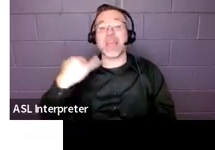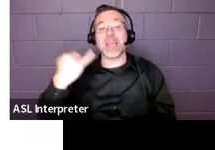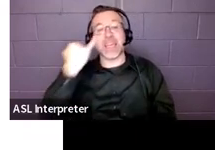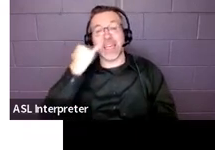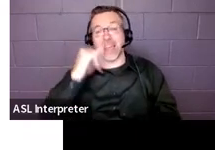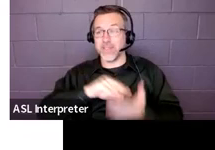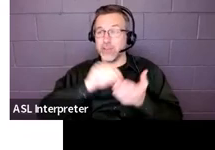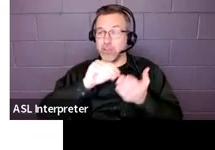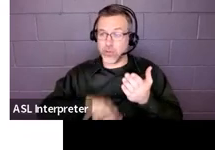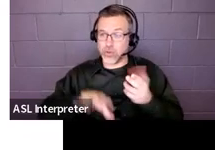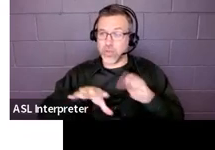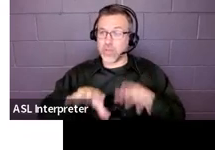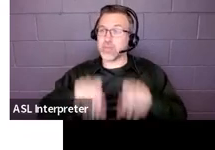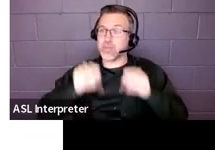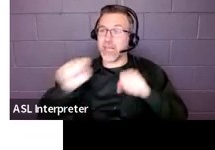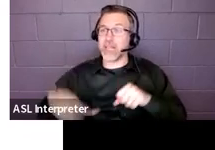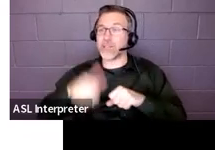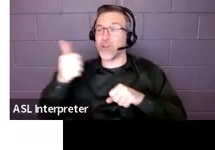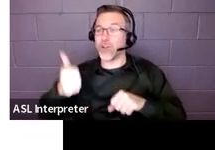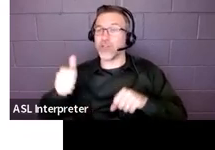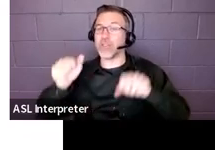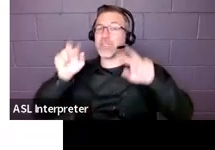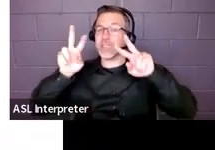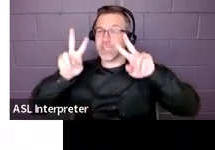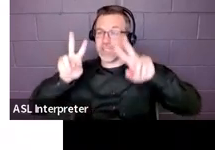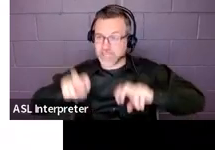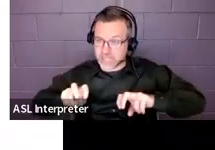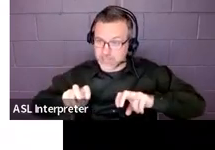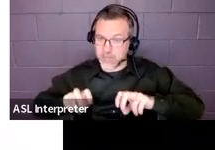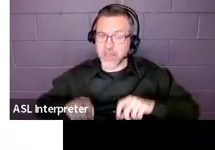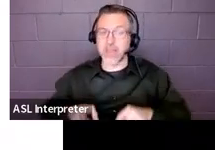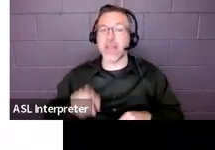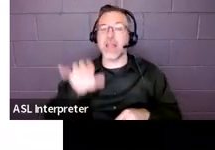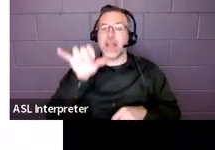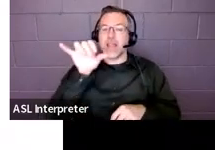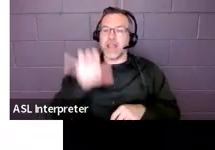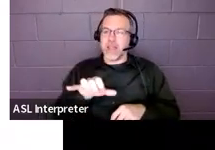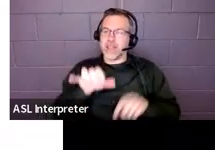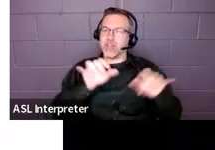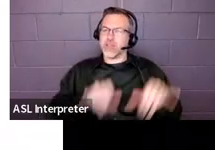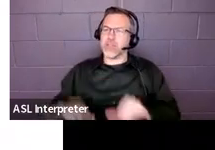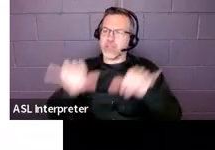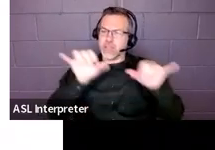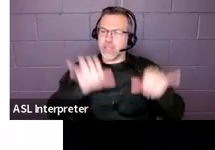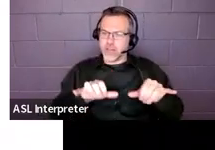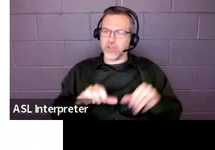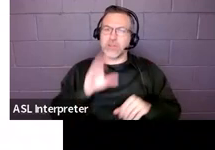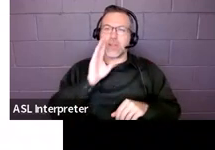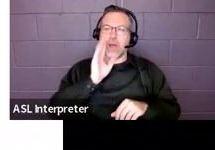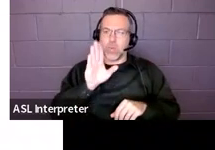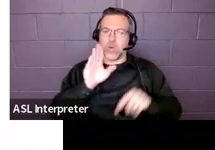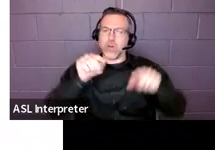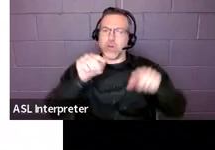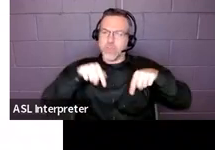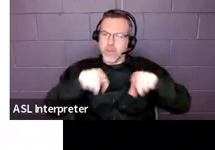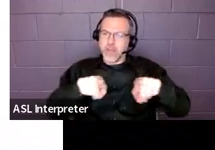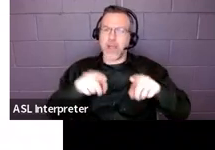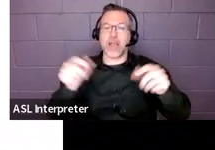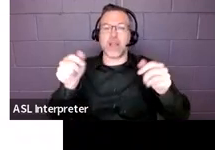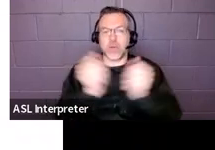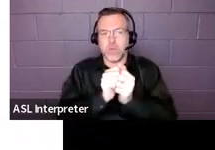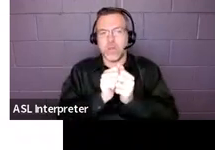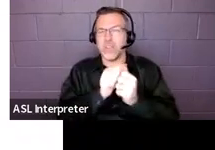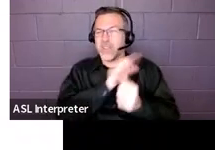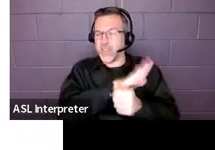alternate assessment, there are alternate academic achievement standards that would be aligned to the child's academic